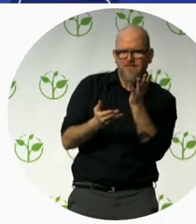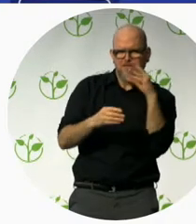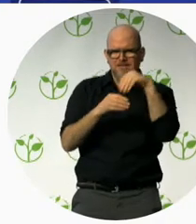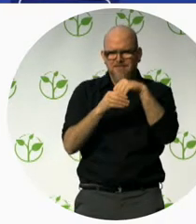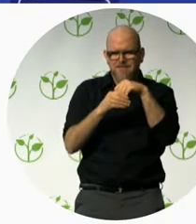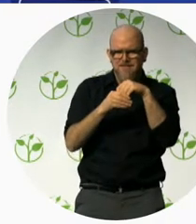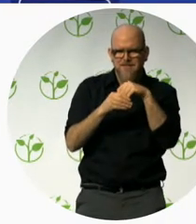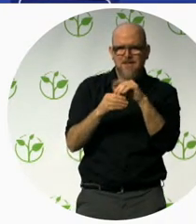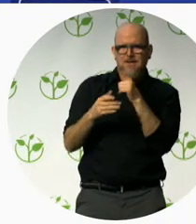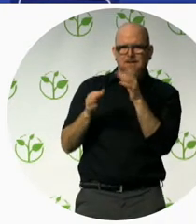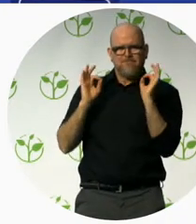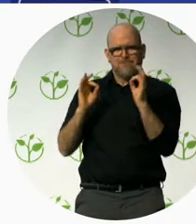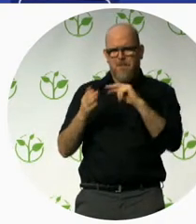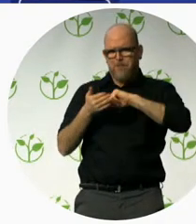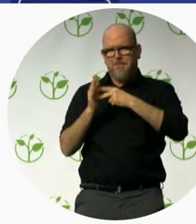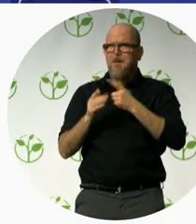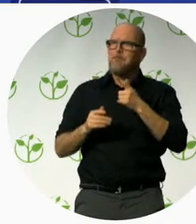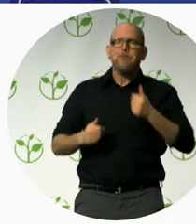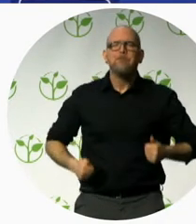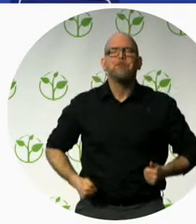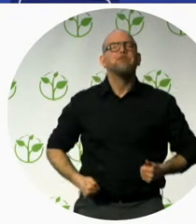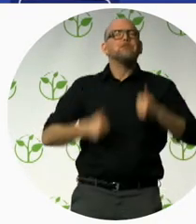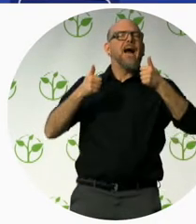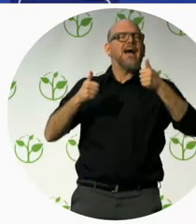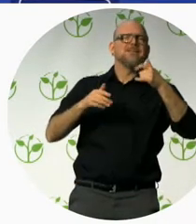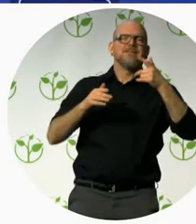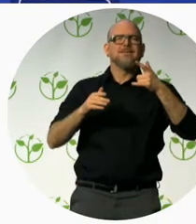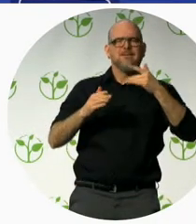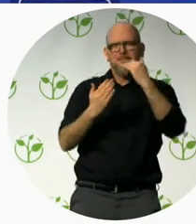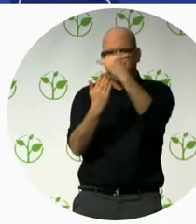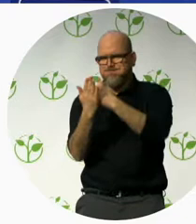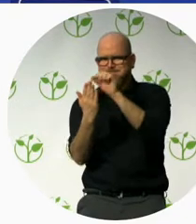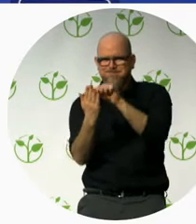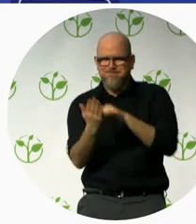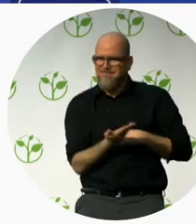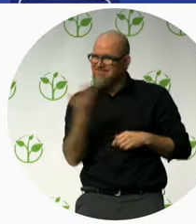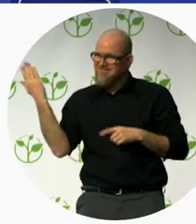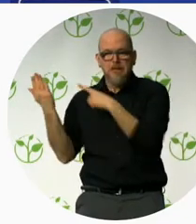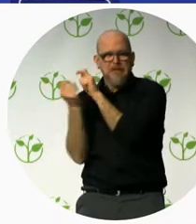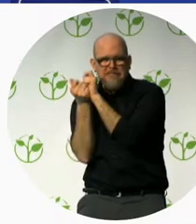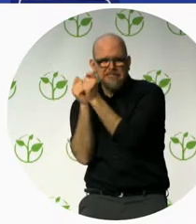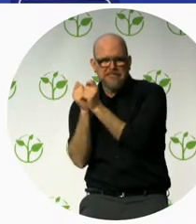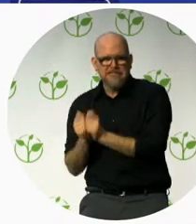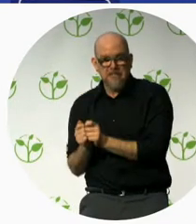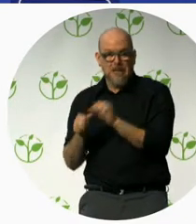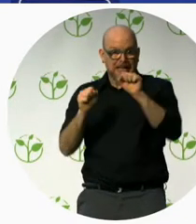the most acceptable hotel. For so many guests as possible. That's how we're working all the time. And the